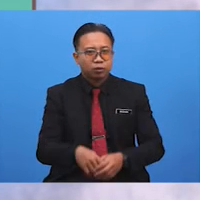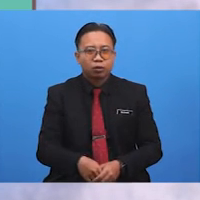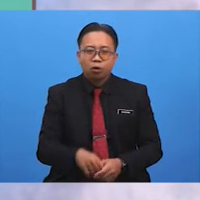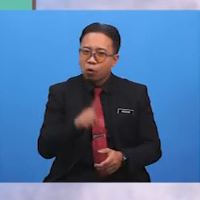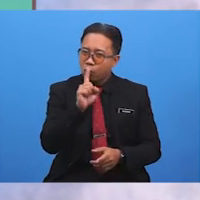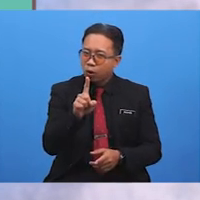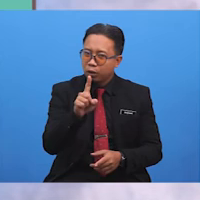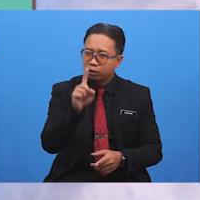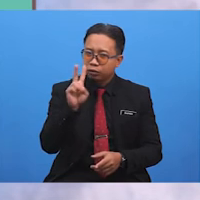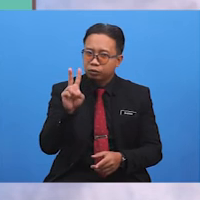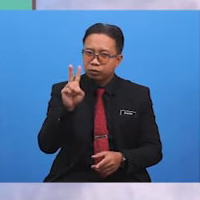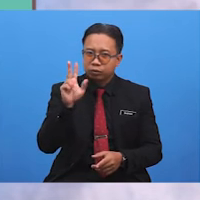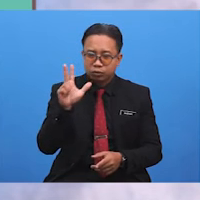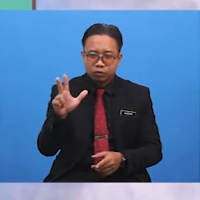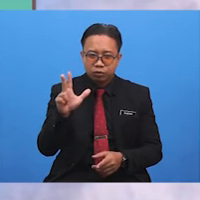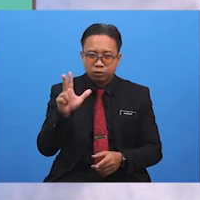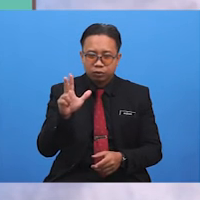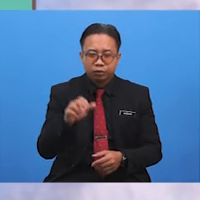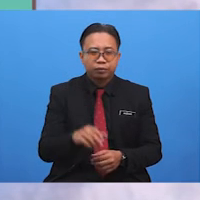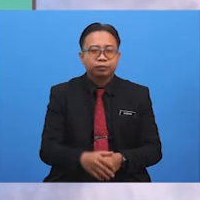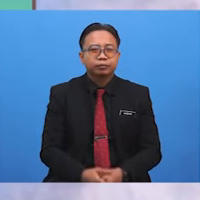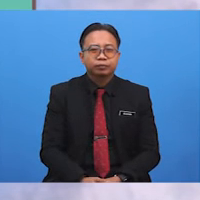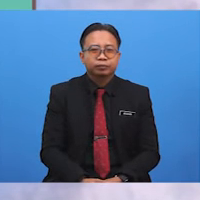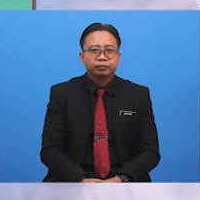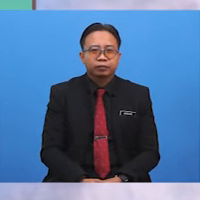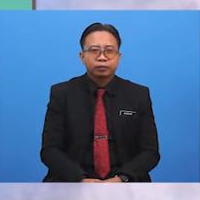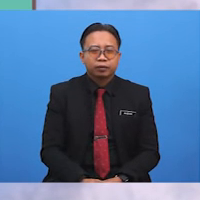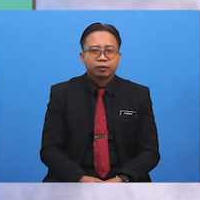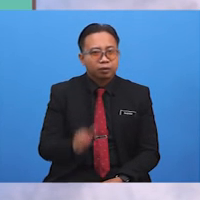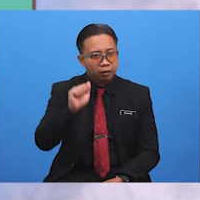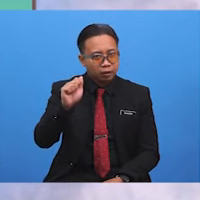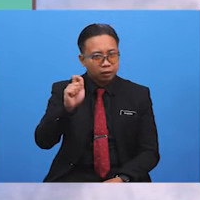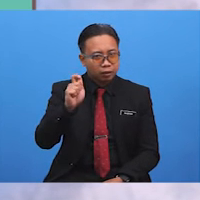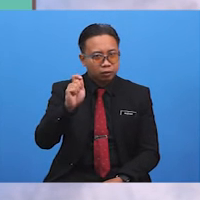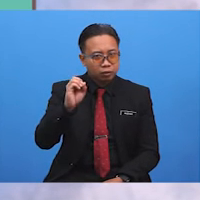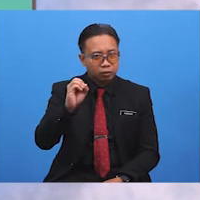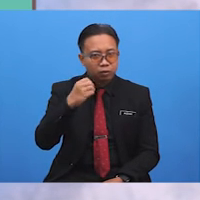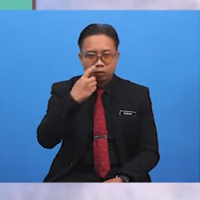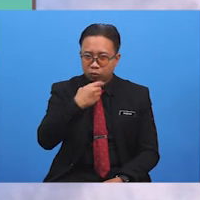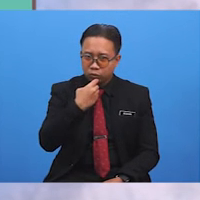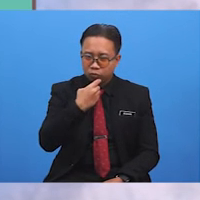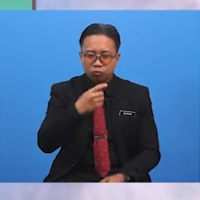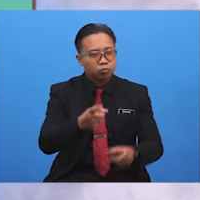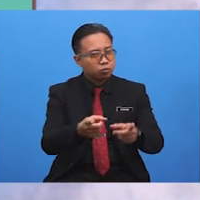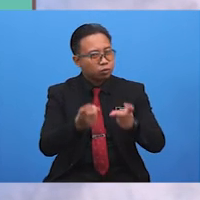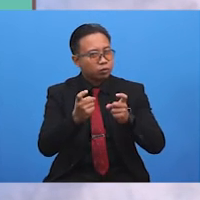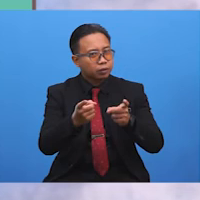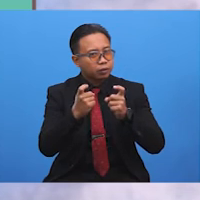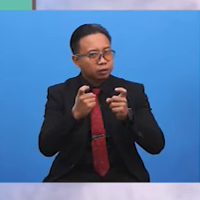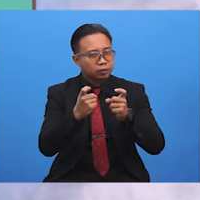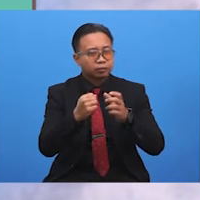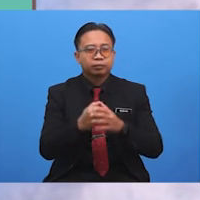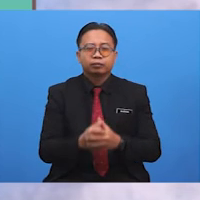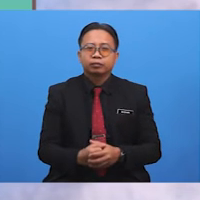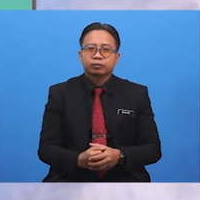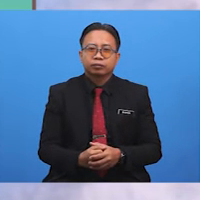One Two Three A TUDOR who tooted the flute Tried to to toot to